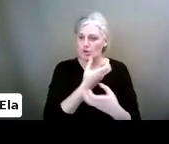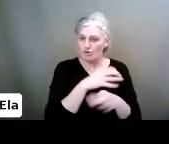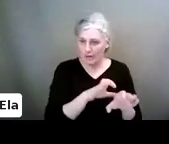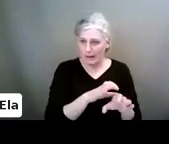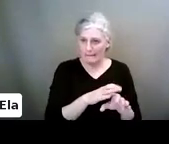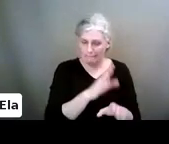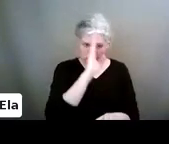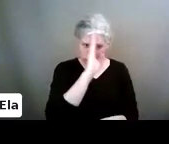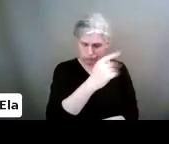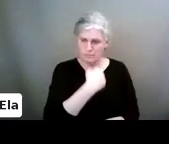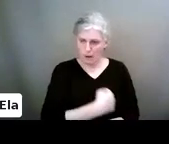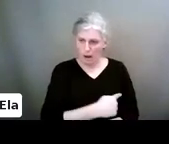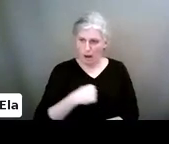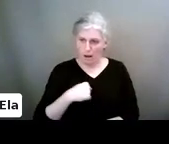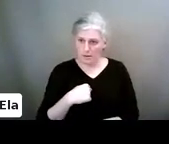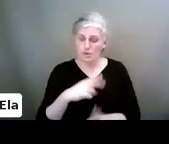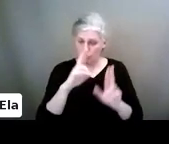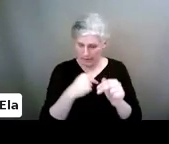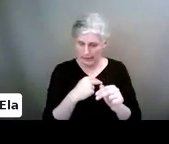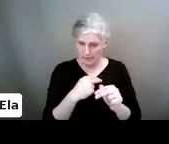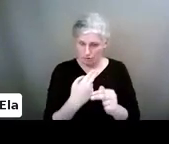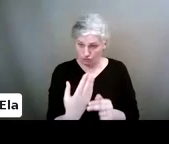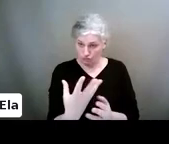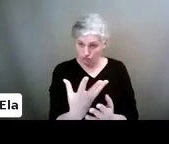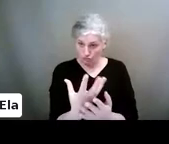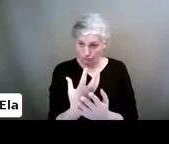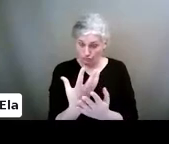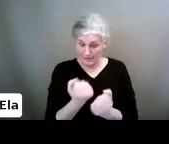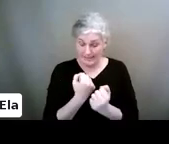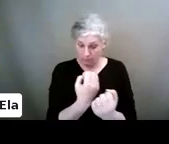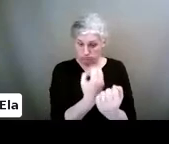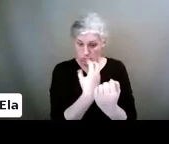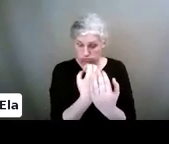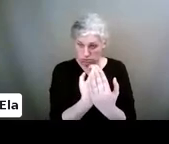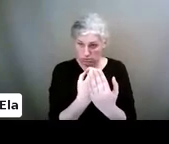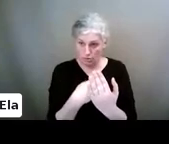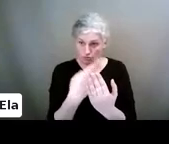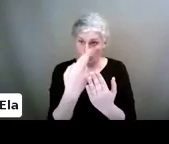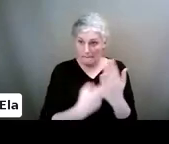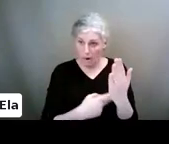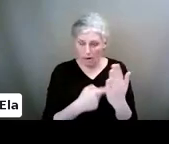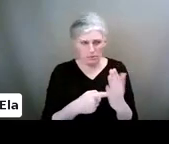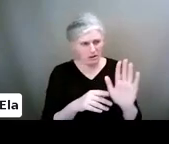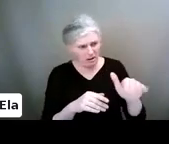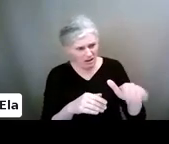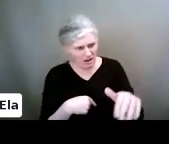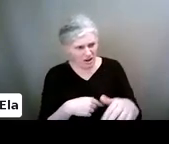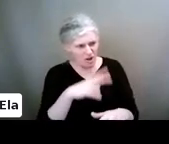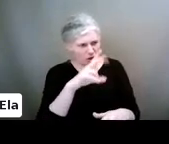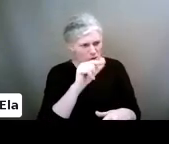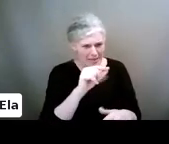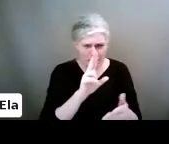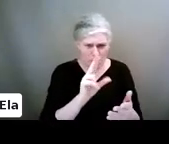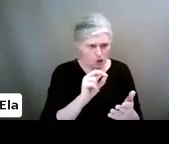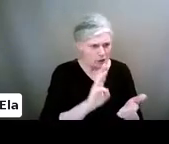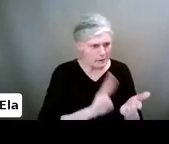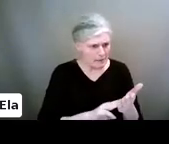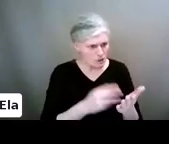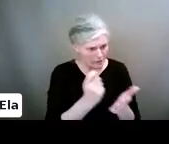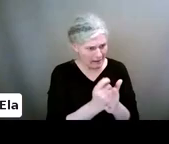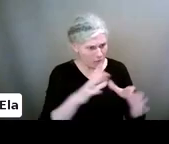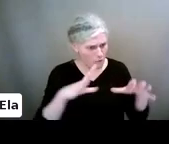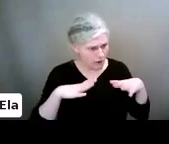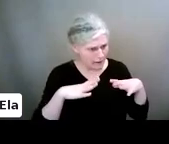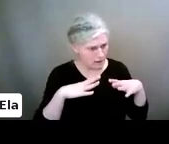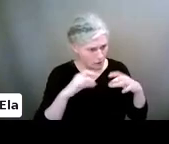with them. You can get reports. You can set up breaks. Hey, you've been on it now for 20, 30 minutes. It's time for a break. You get that